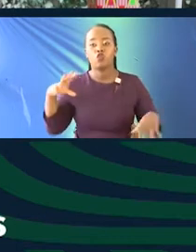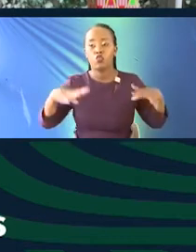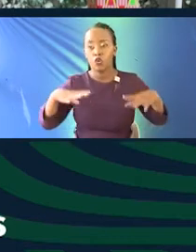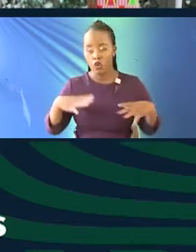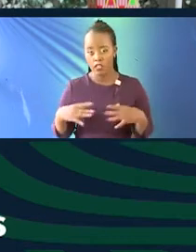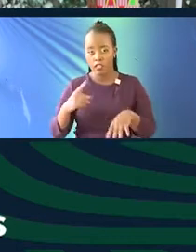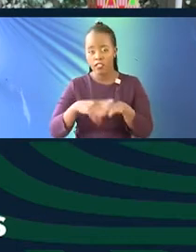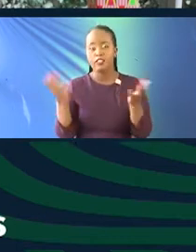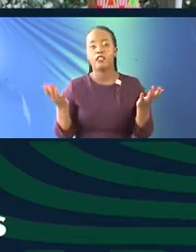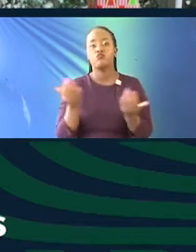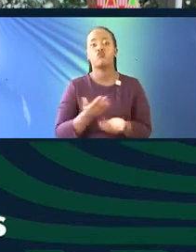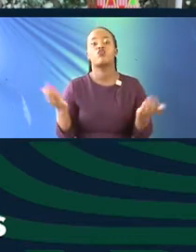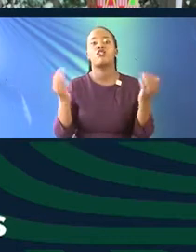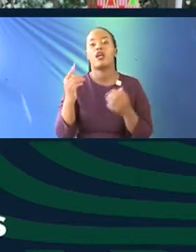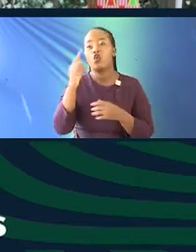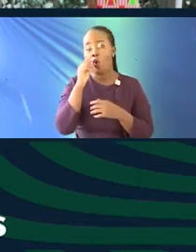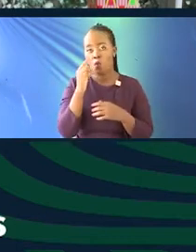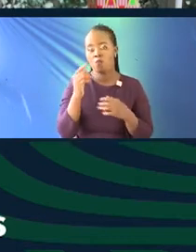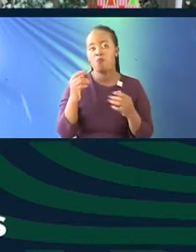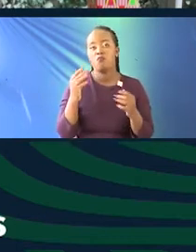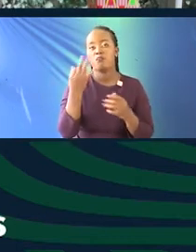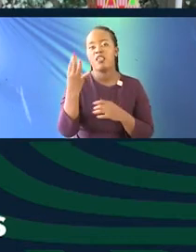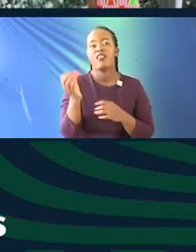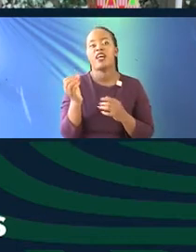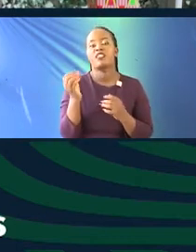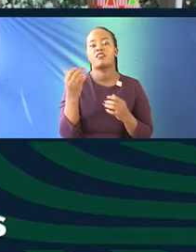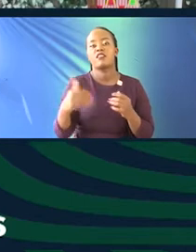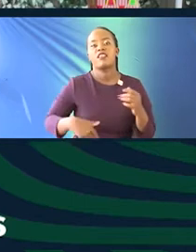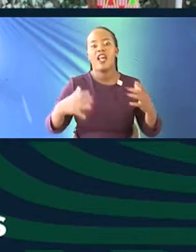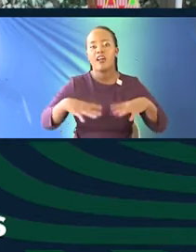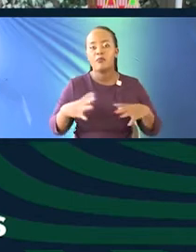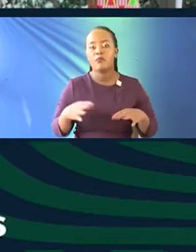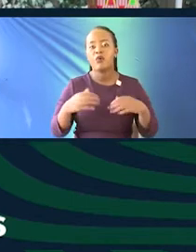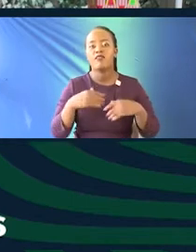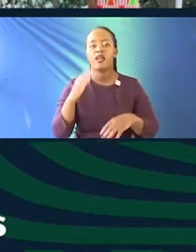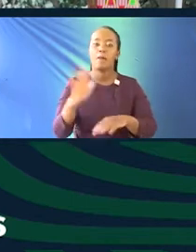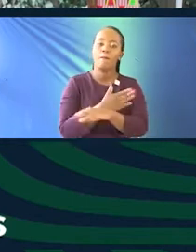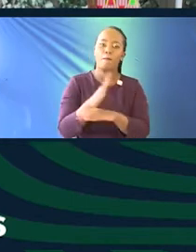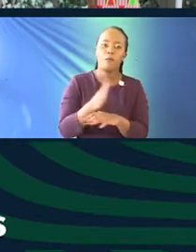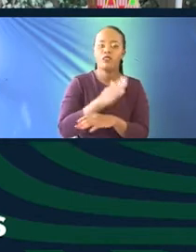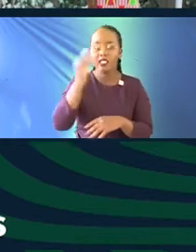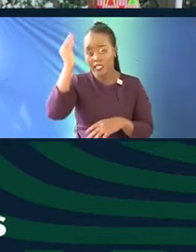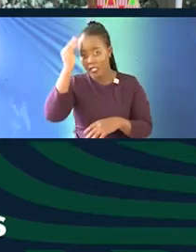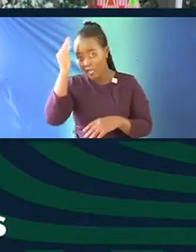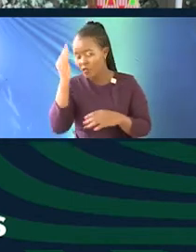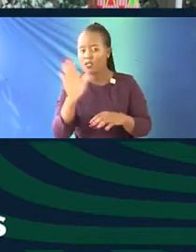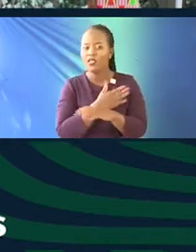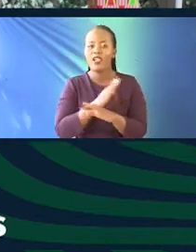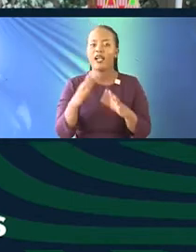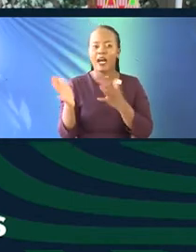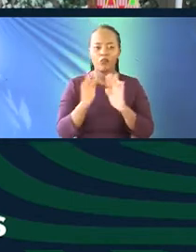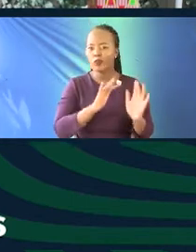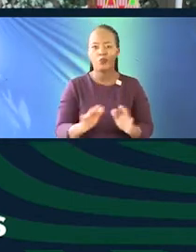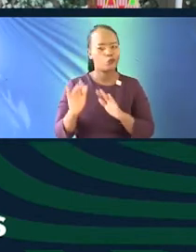at home, at Eastland's library, 30 young people will be doing music lessons. It's an introduction to musical instruments. You can learn how to play